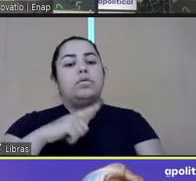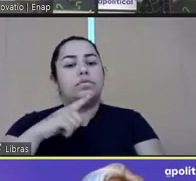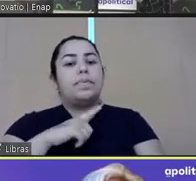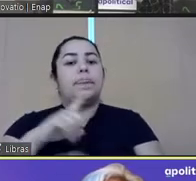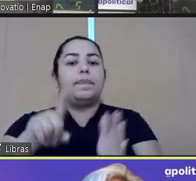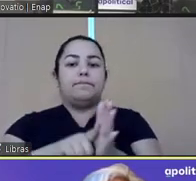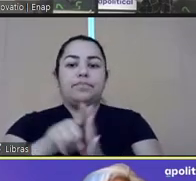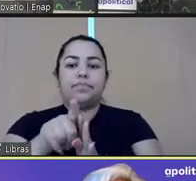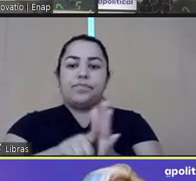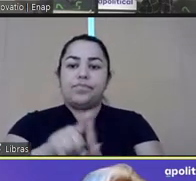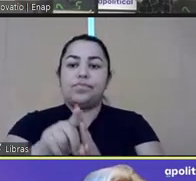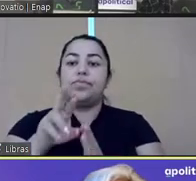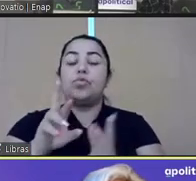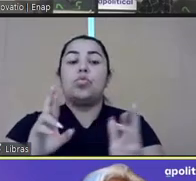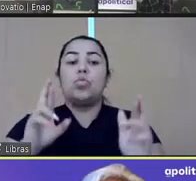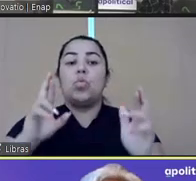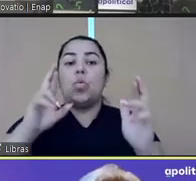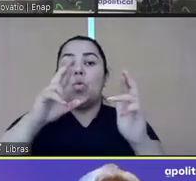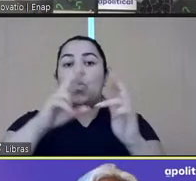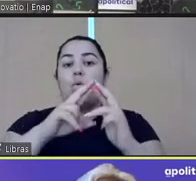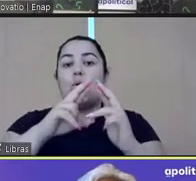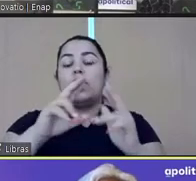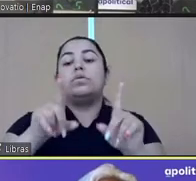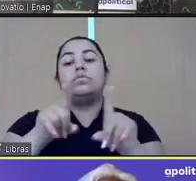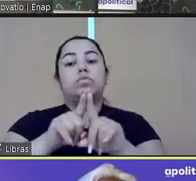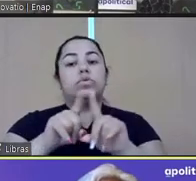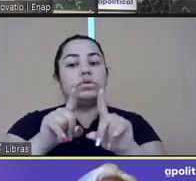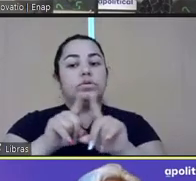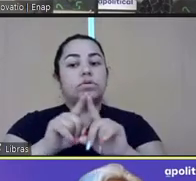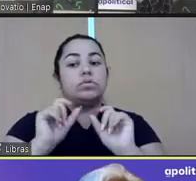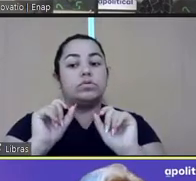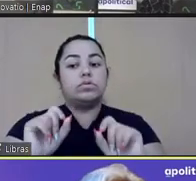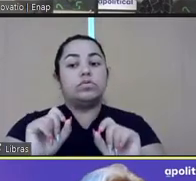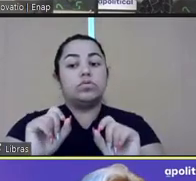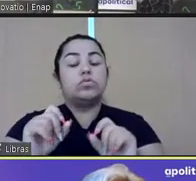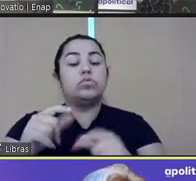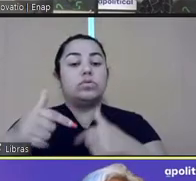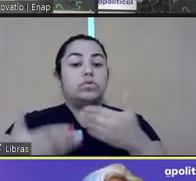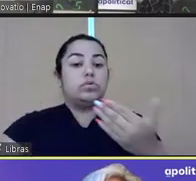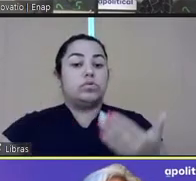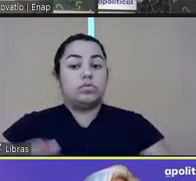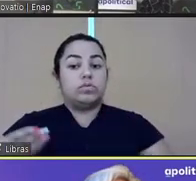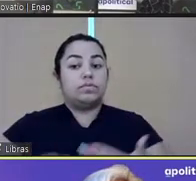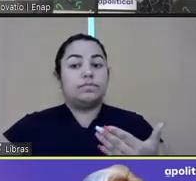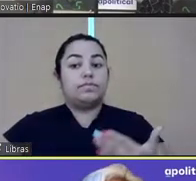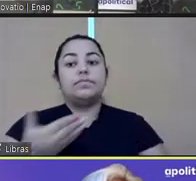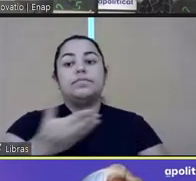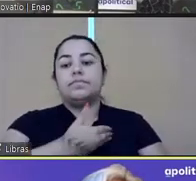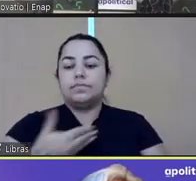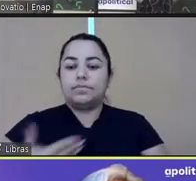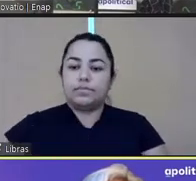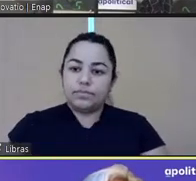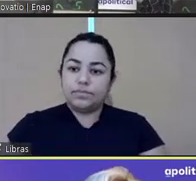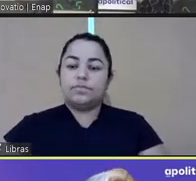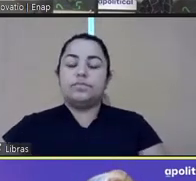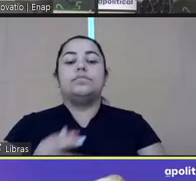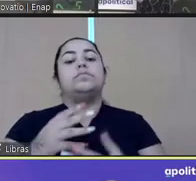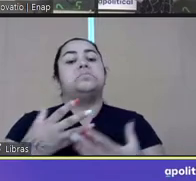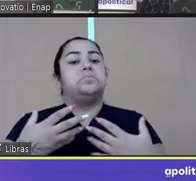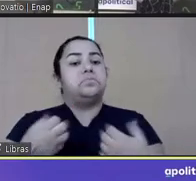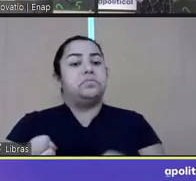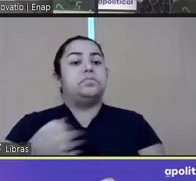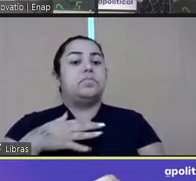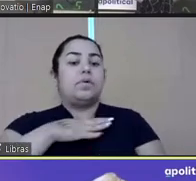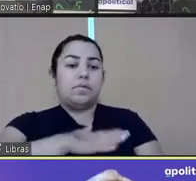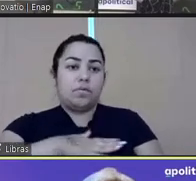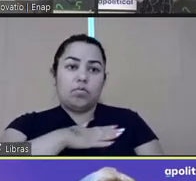like to receive more digital skills training. And in response to this, the government has already made plans to upskill